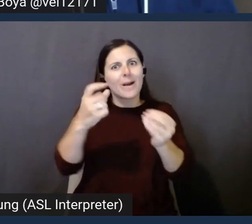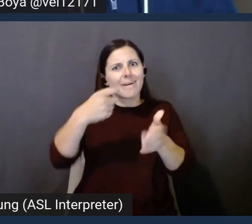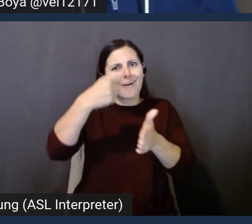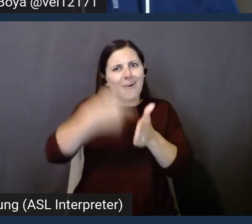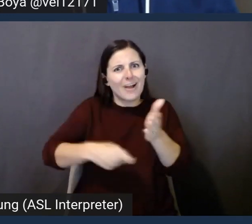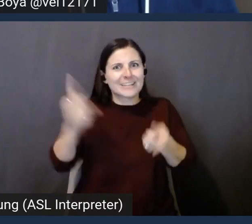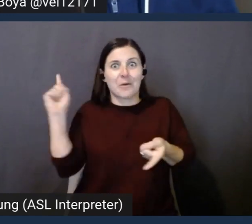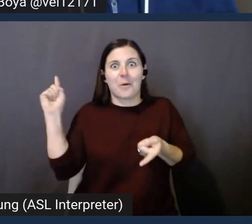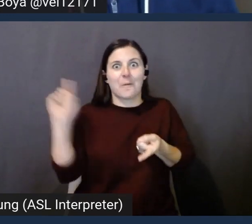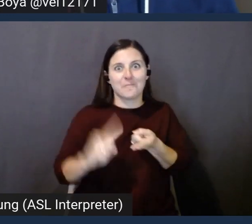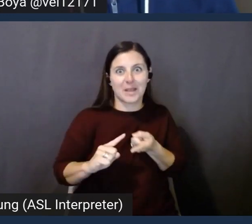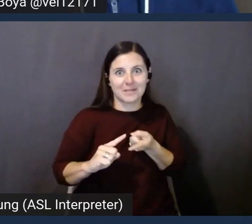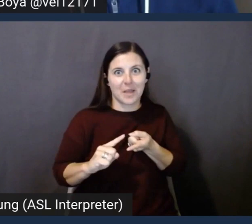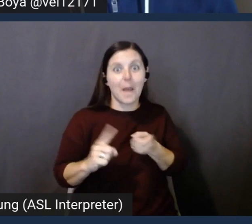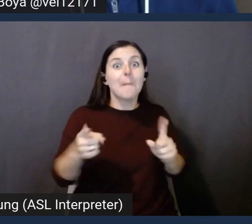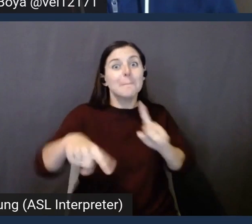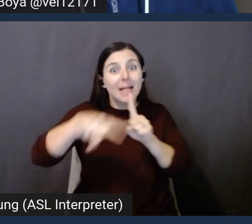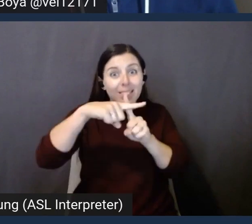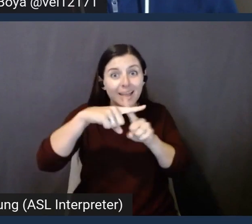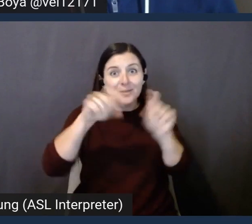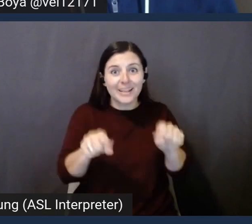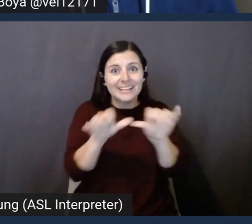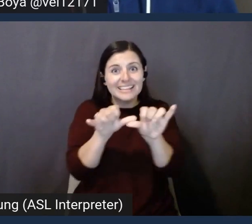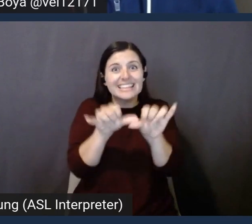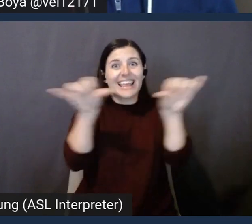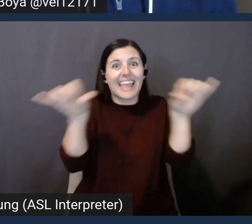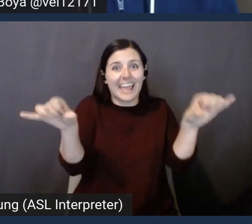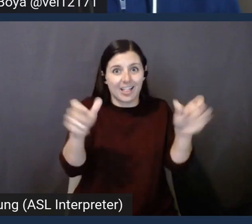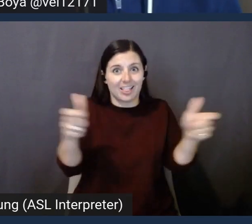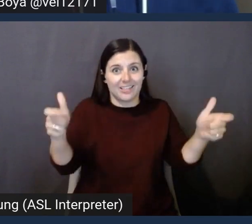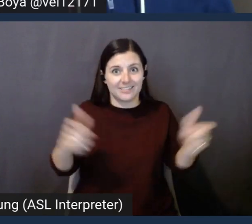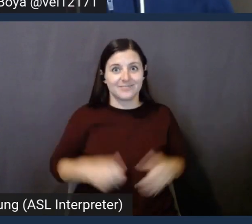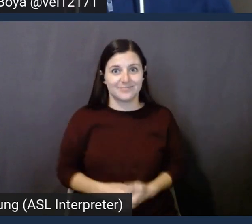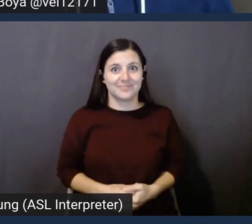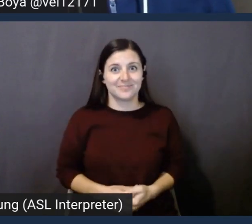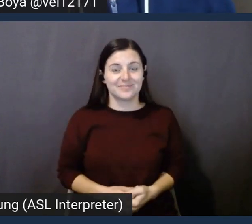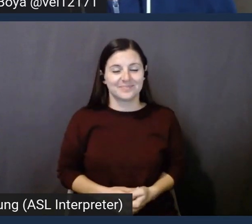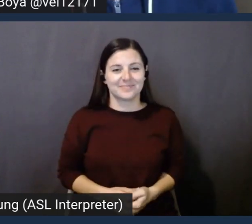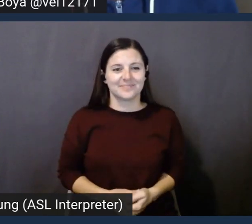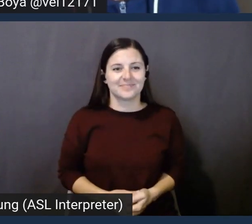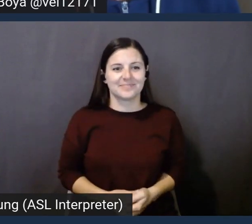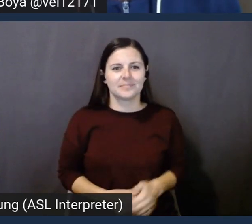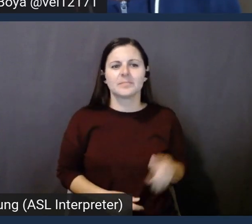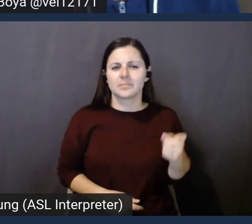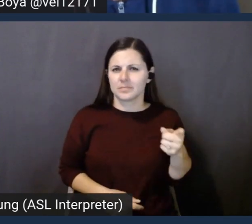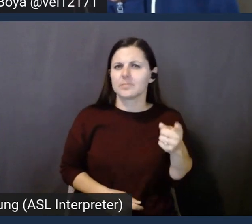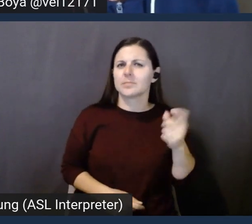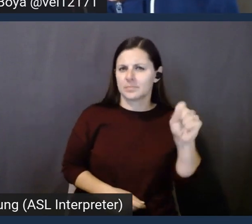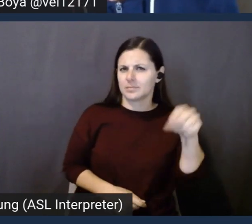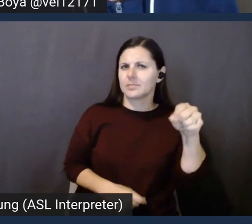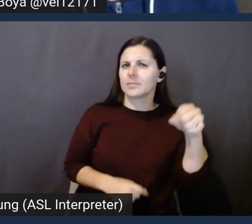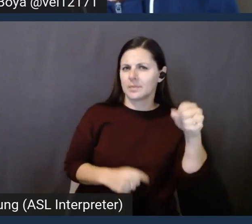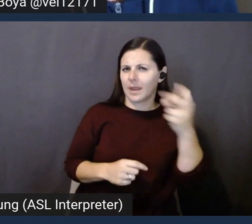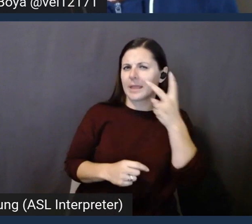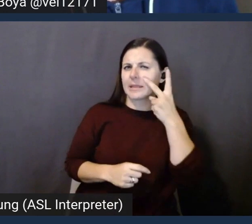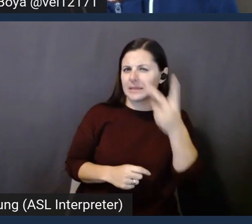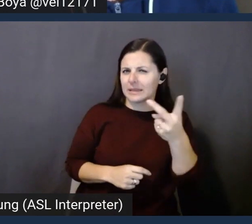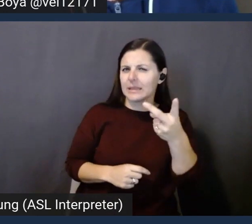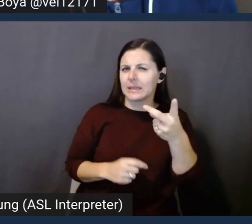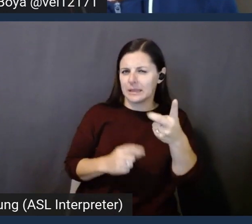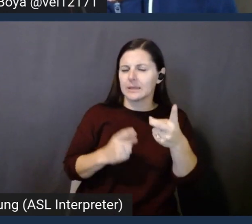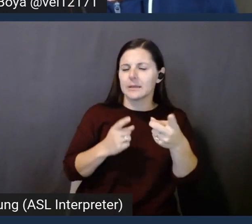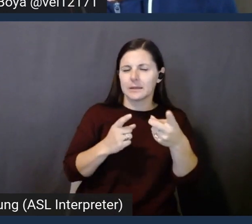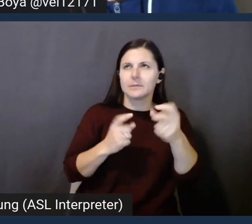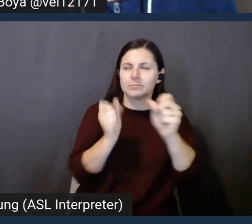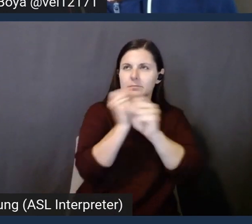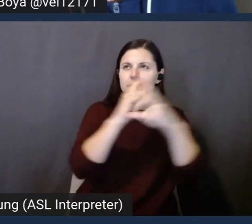So that's where that power comes in. That is awesome. I can totally see what you were saying earlier. know, imagine that this